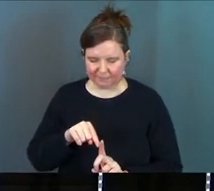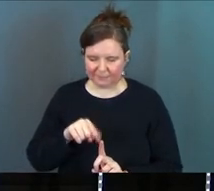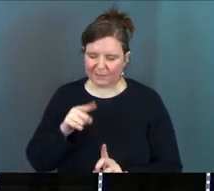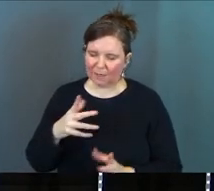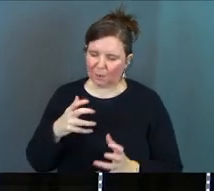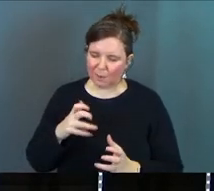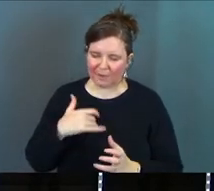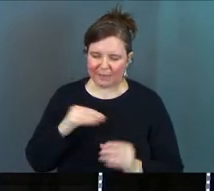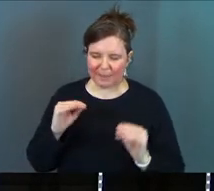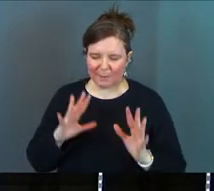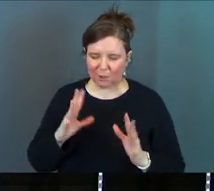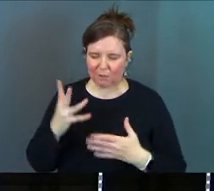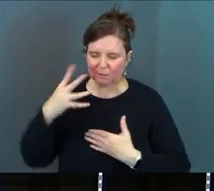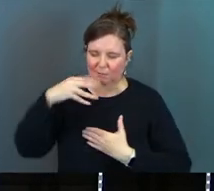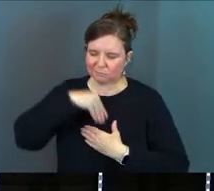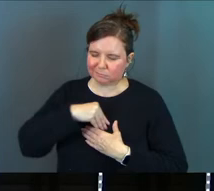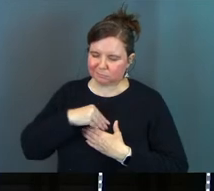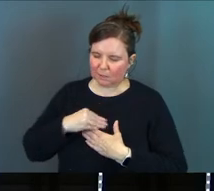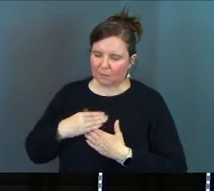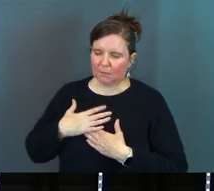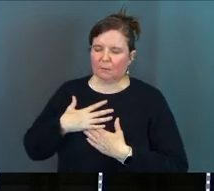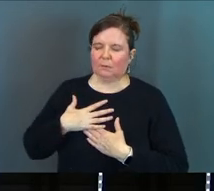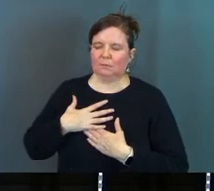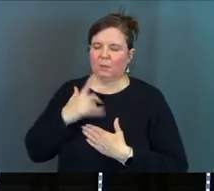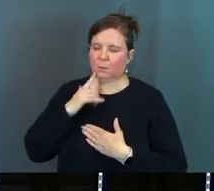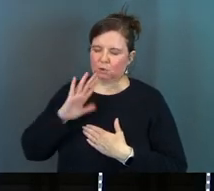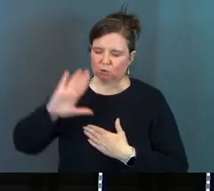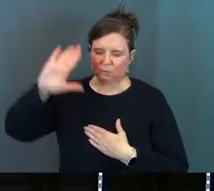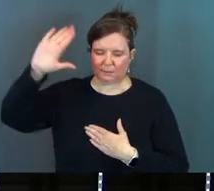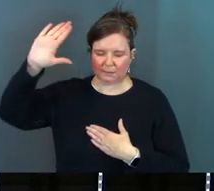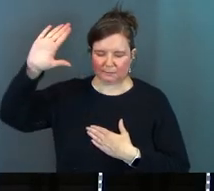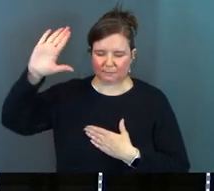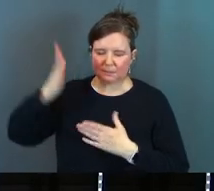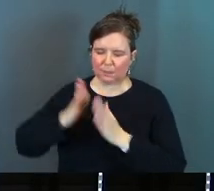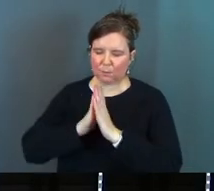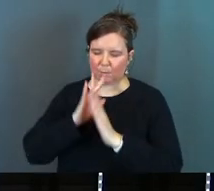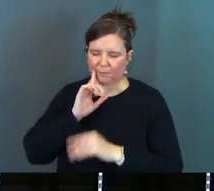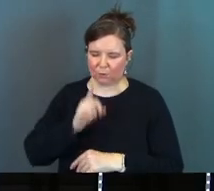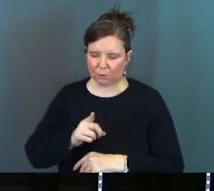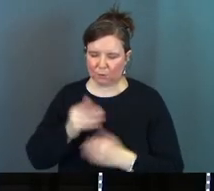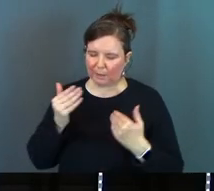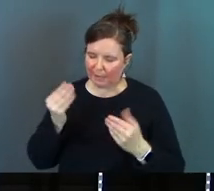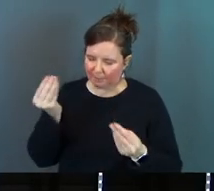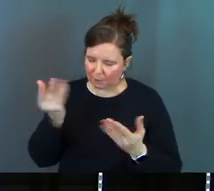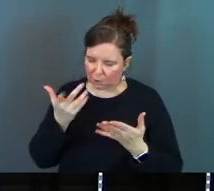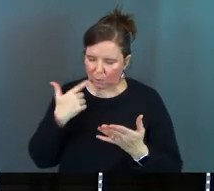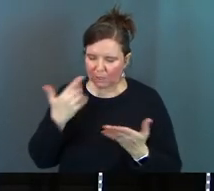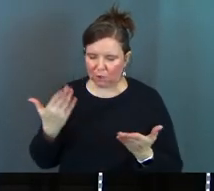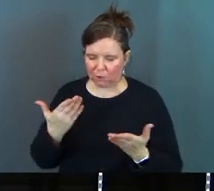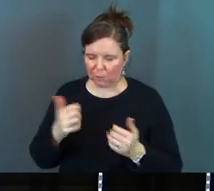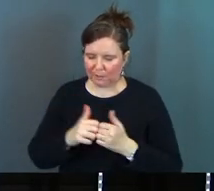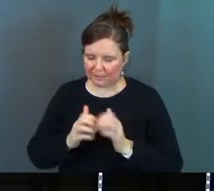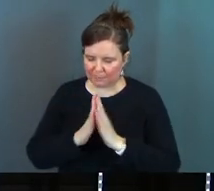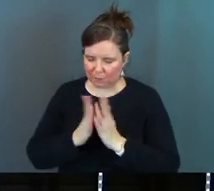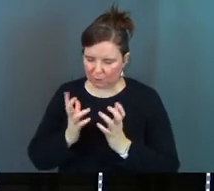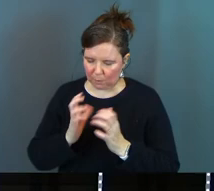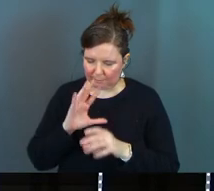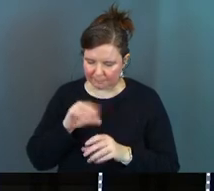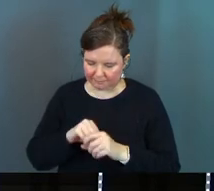and you're wanting that miracle I want you to raise a hand right now because I want to pray for you let me know that you're in on this prayer